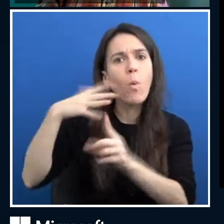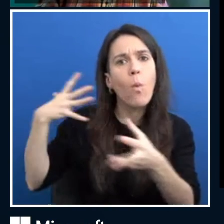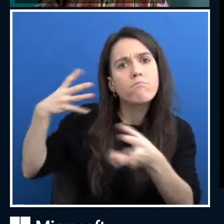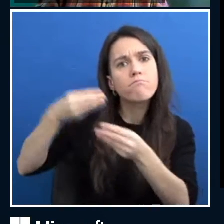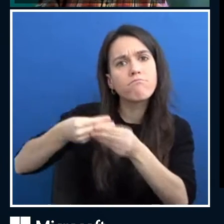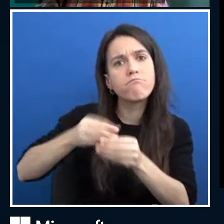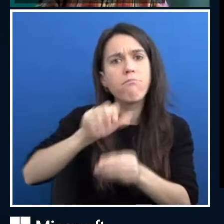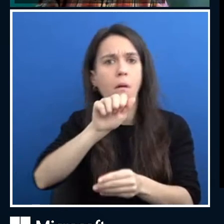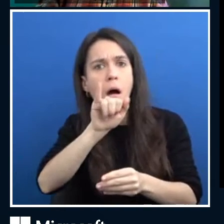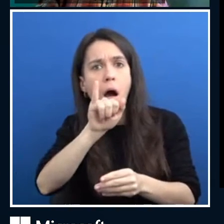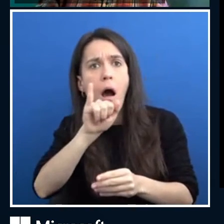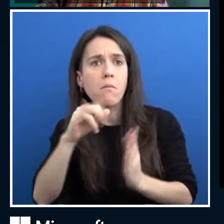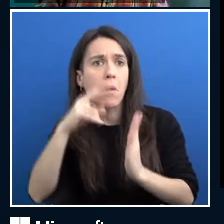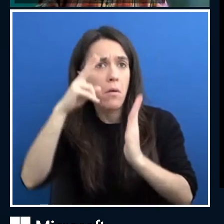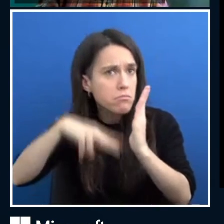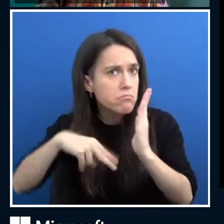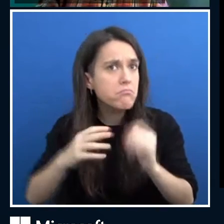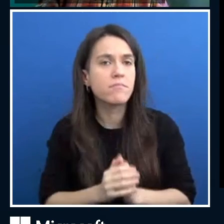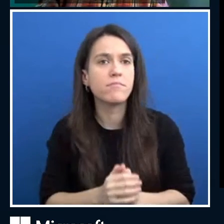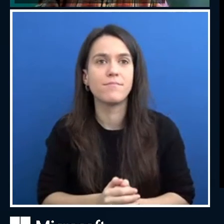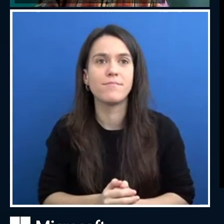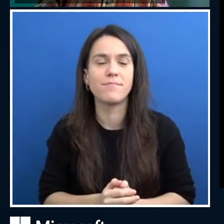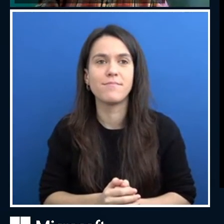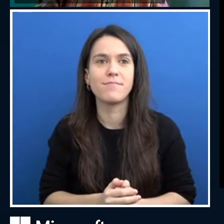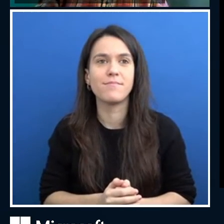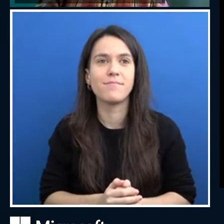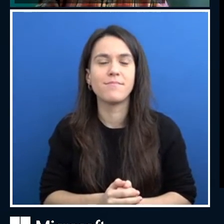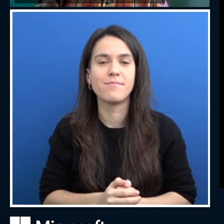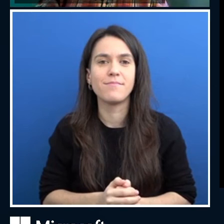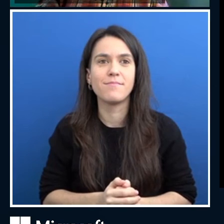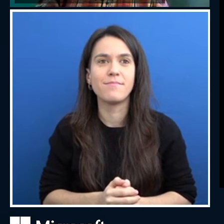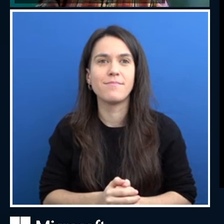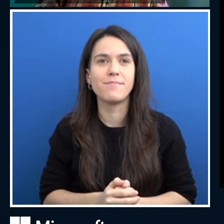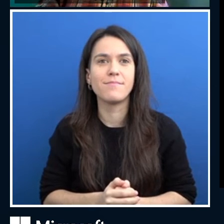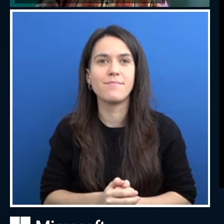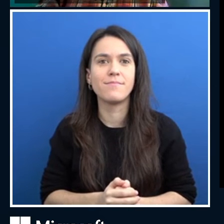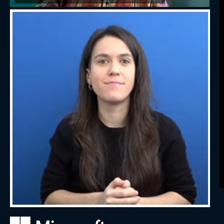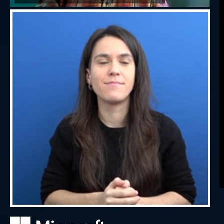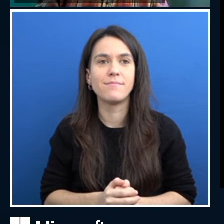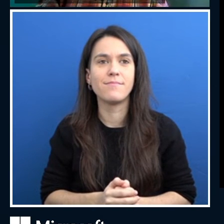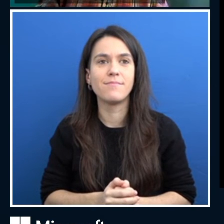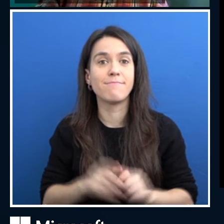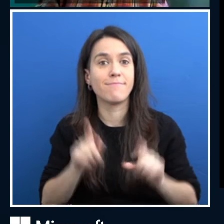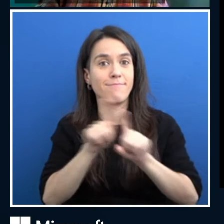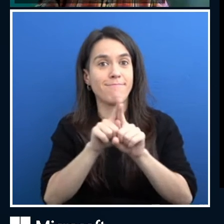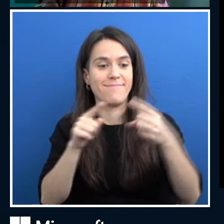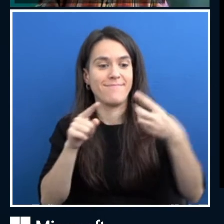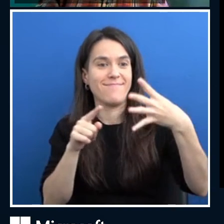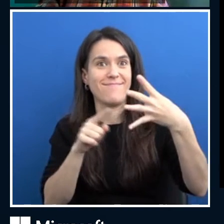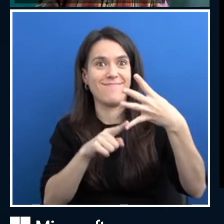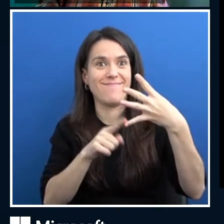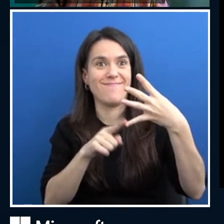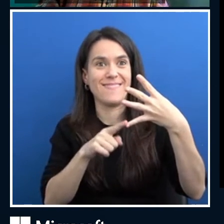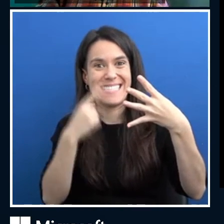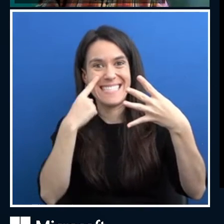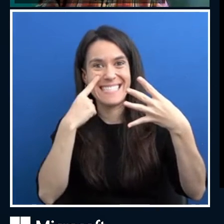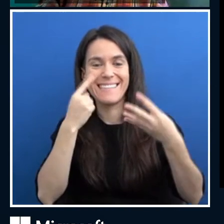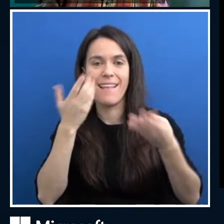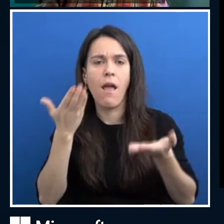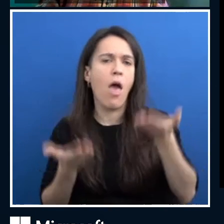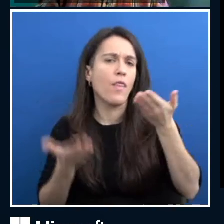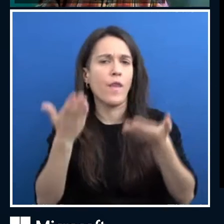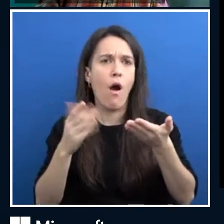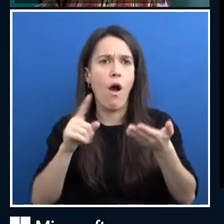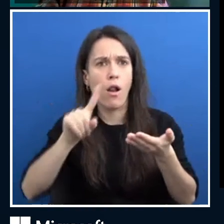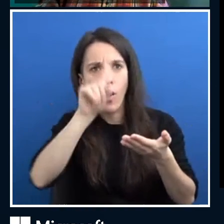can read more about all of this kind of, um, framework at the ethical questions idea, and you can check out the learn and the docs